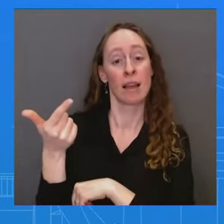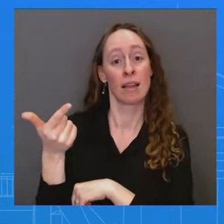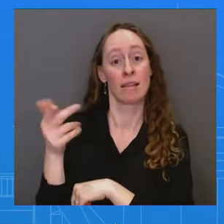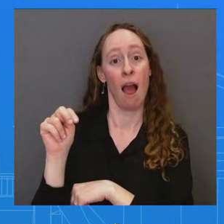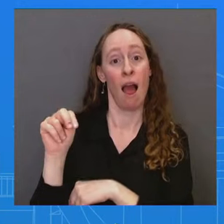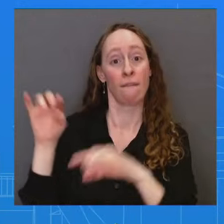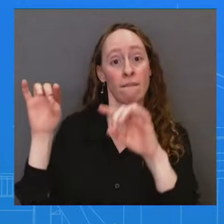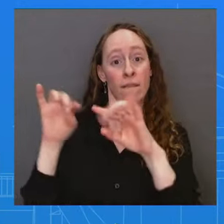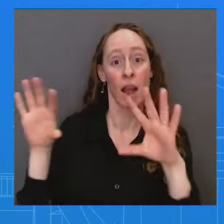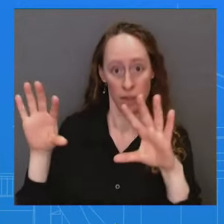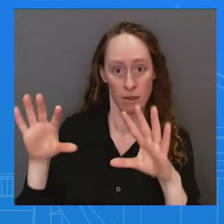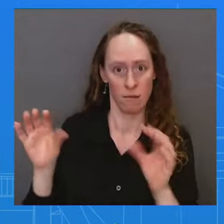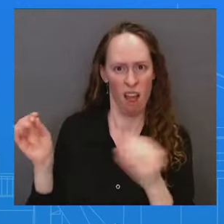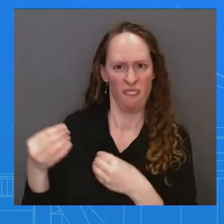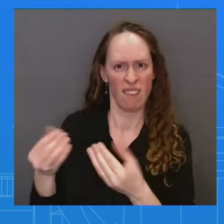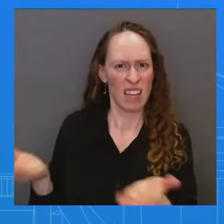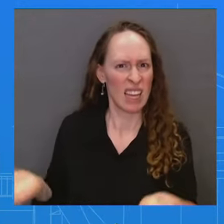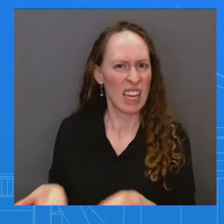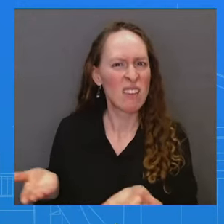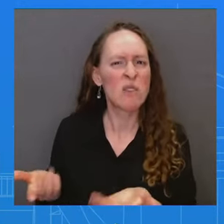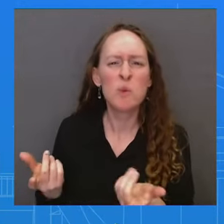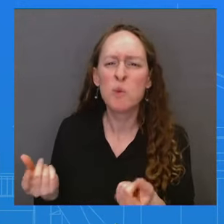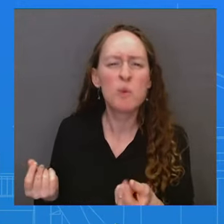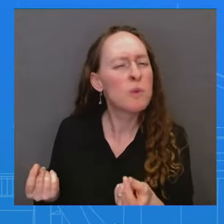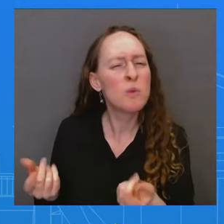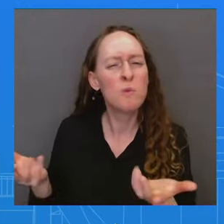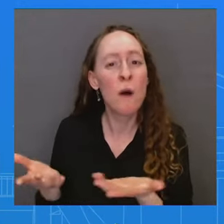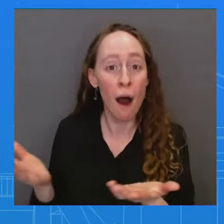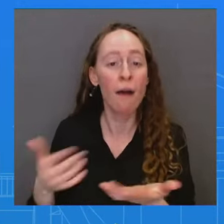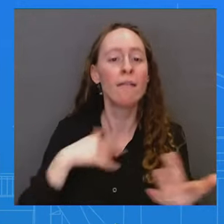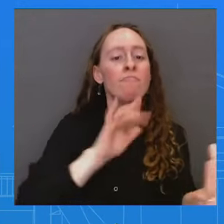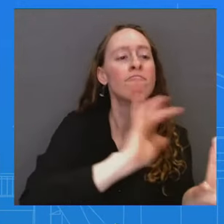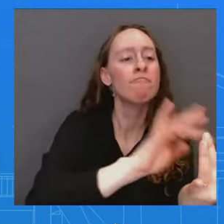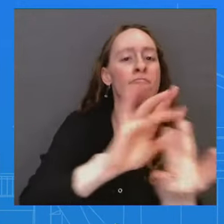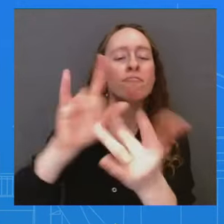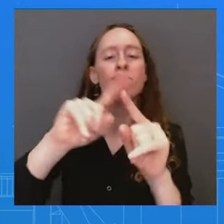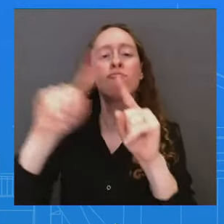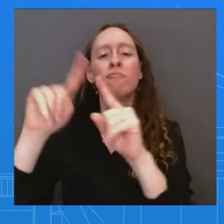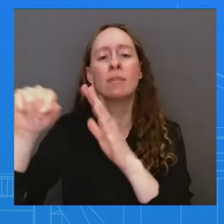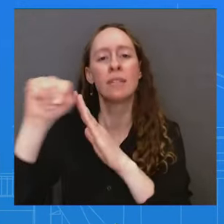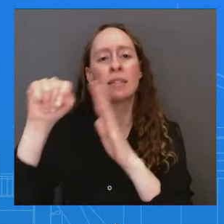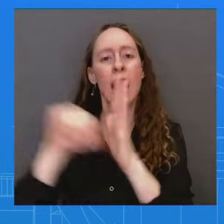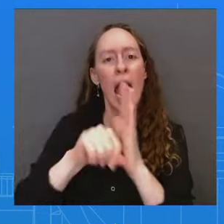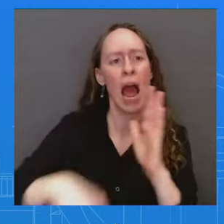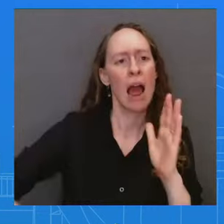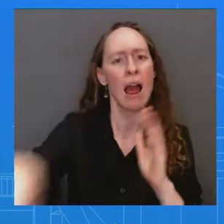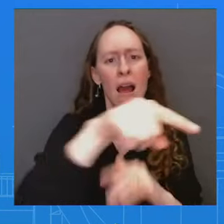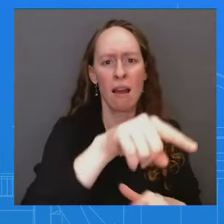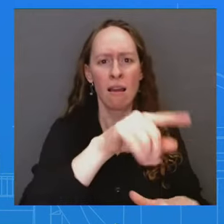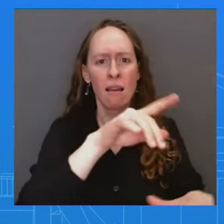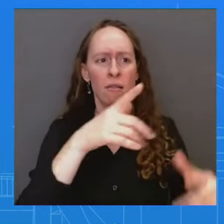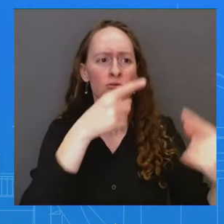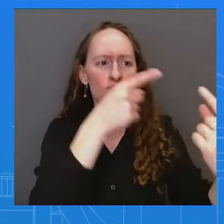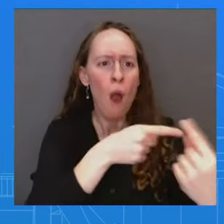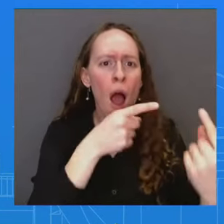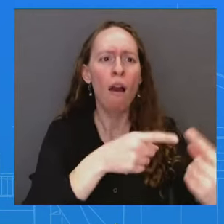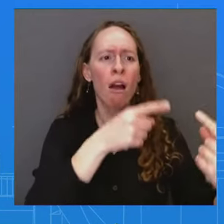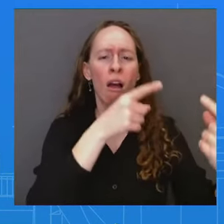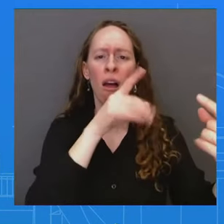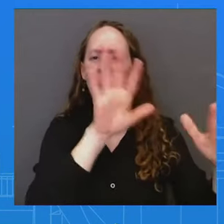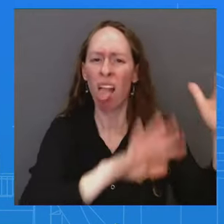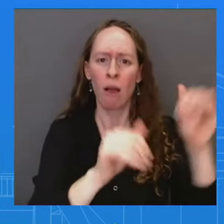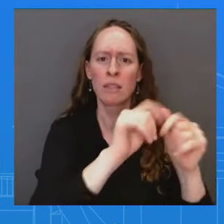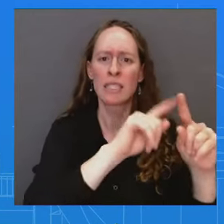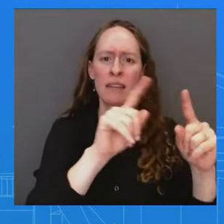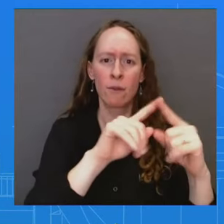on how to move forward in dealing with gun violence in their community. The support that we can give them, how to implement some of the